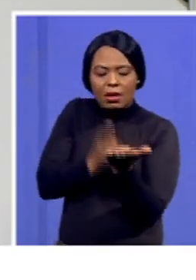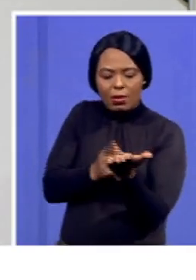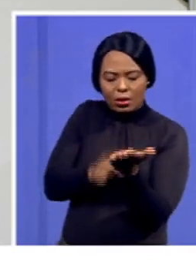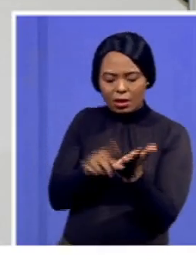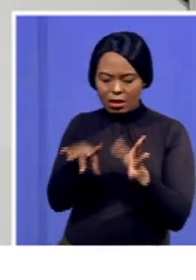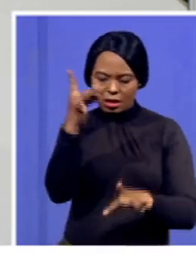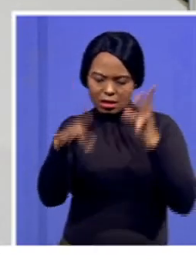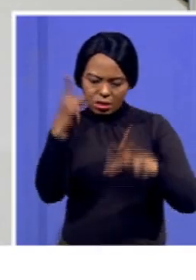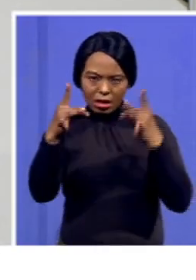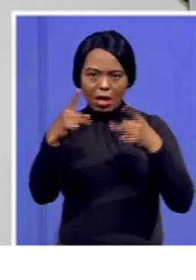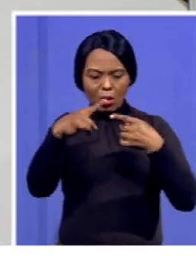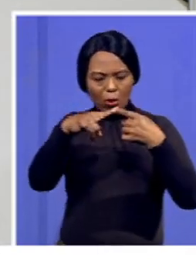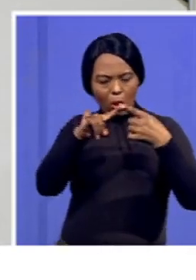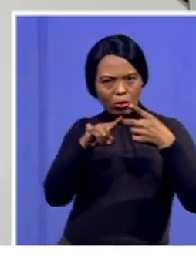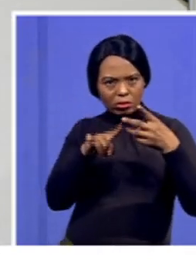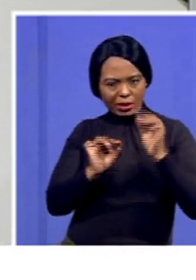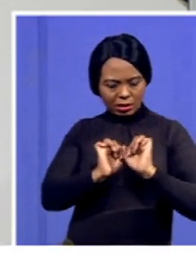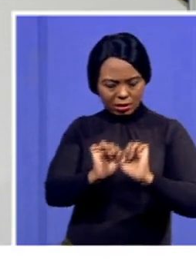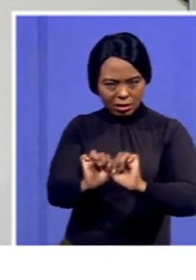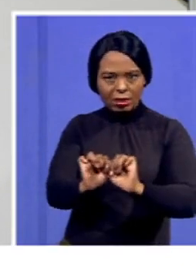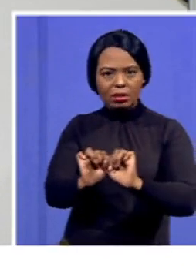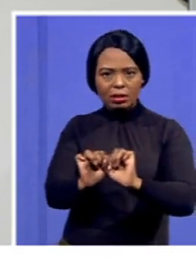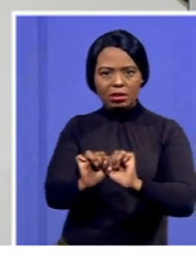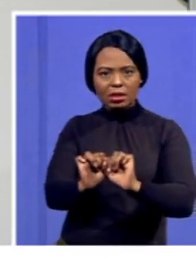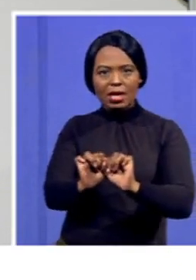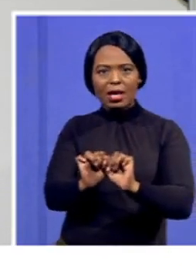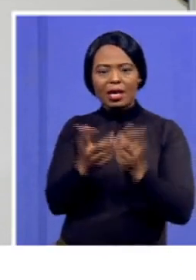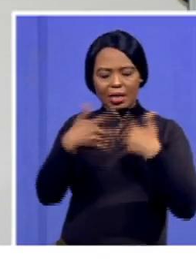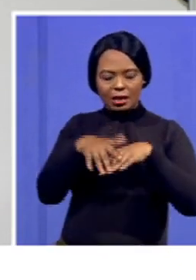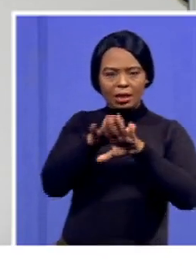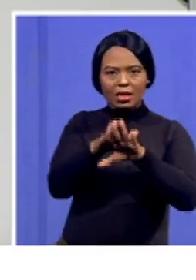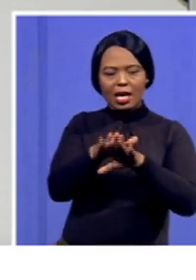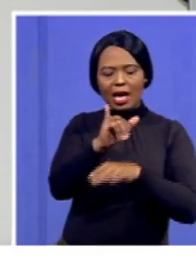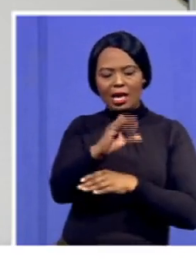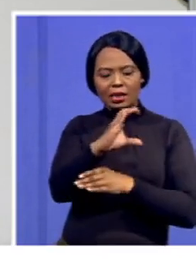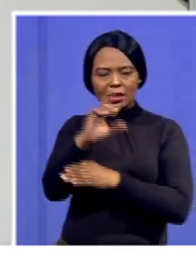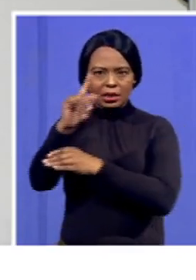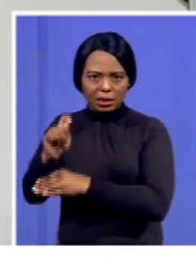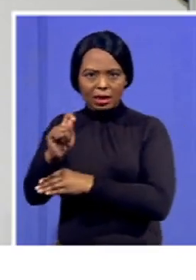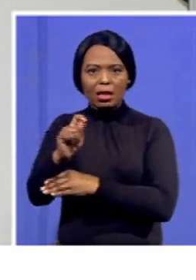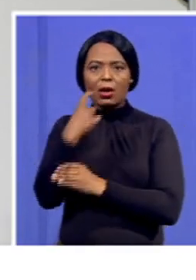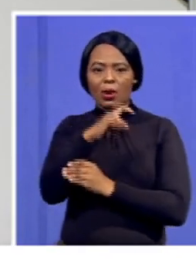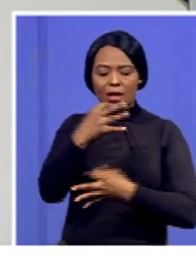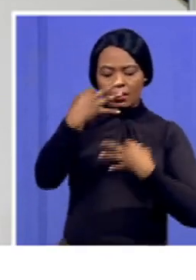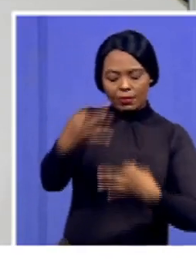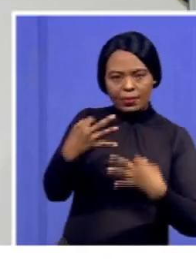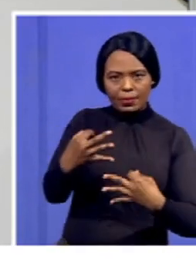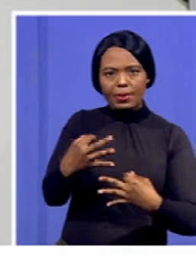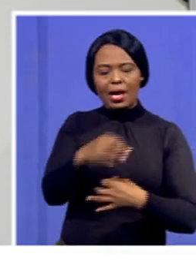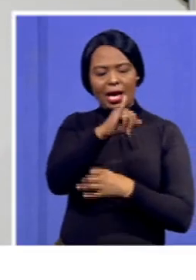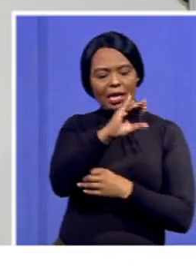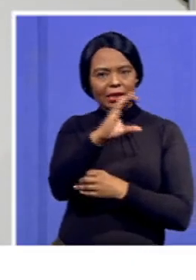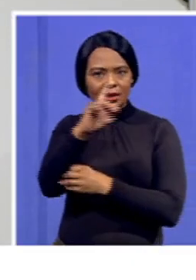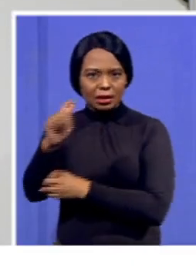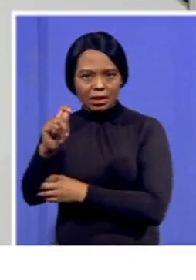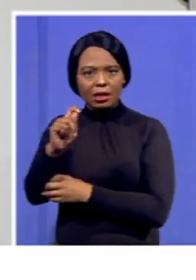against the goals set out in the integrated ICT policy white paper, the ICT policy and the South Africa Connect